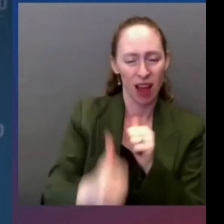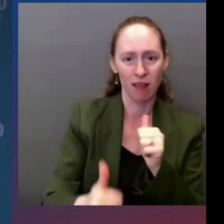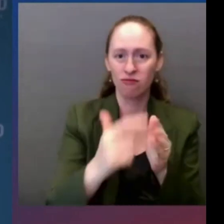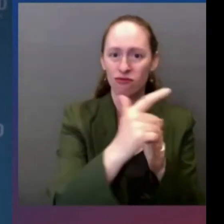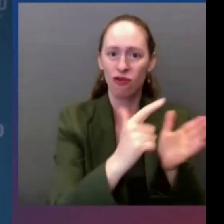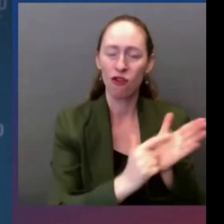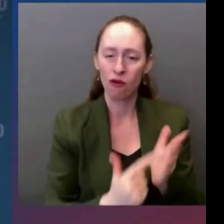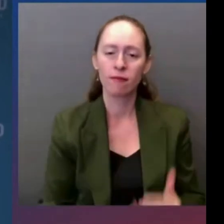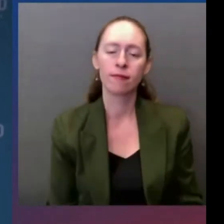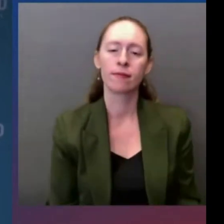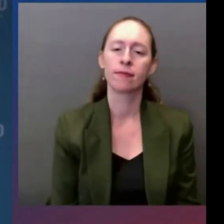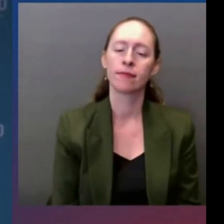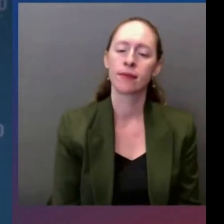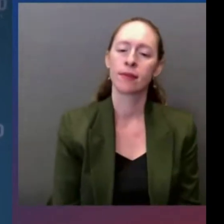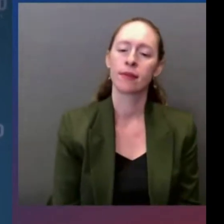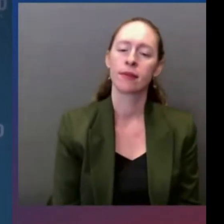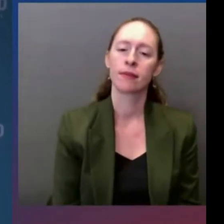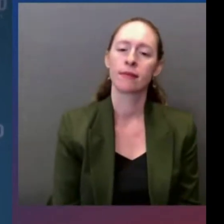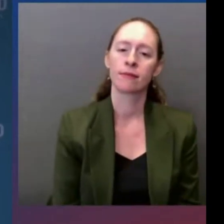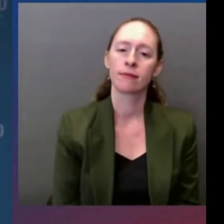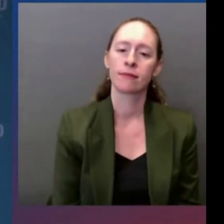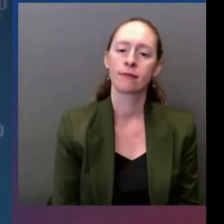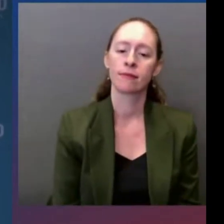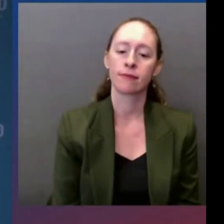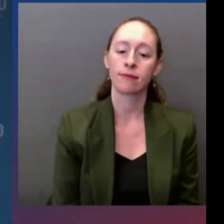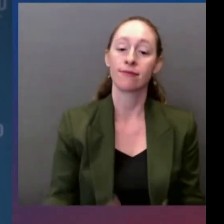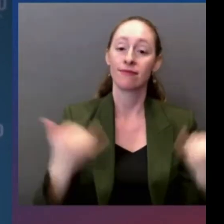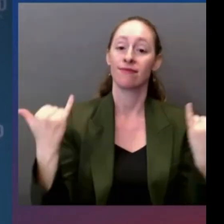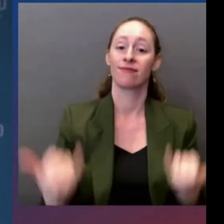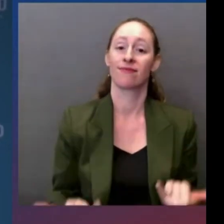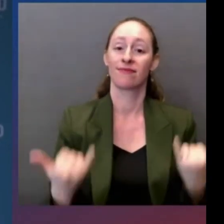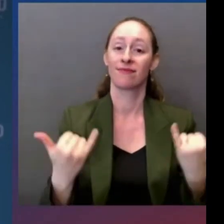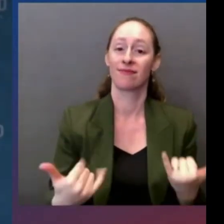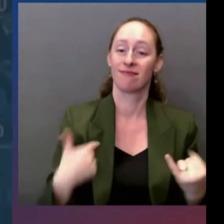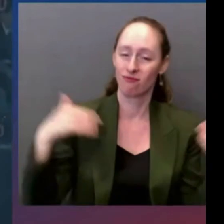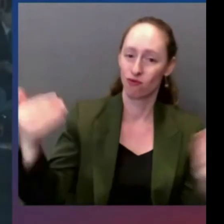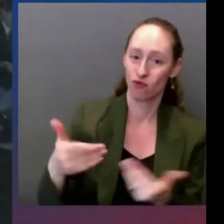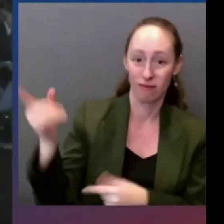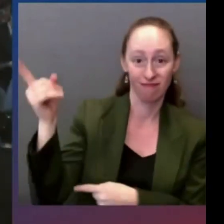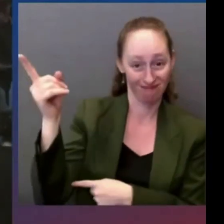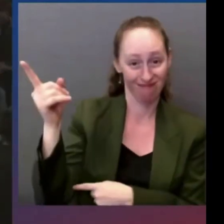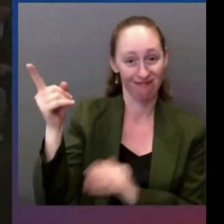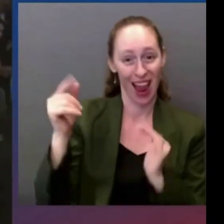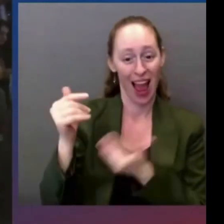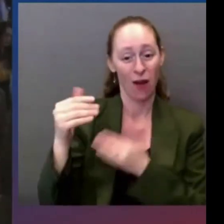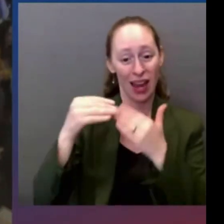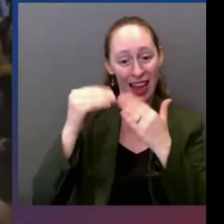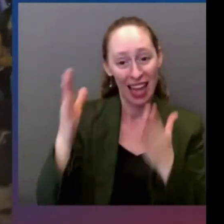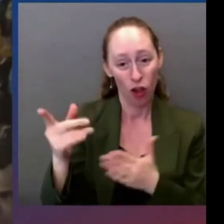a fearless champion against hate, Vice President Kamala Harris. Thank you.